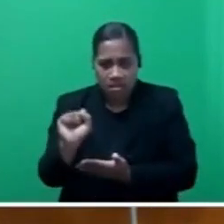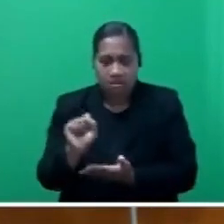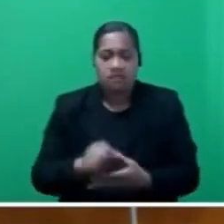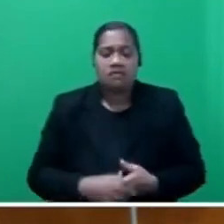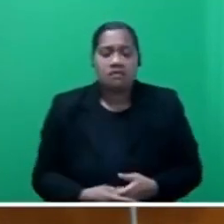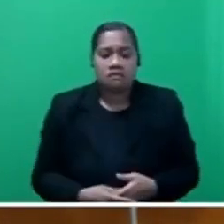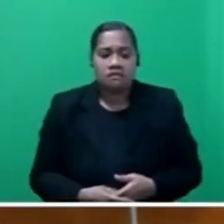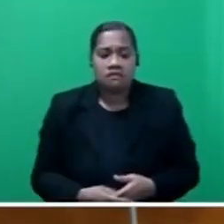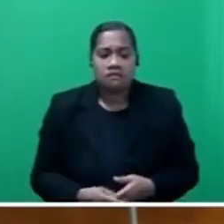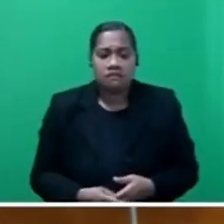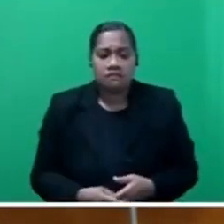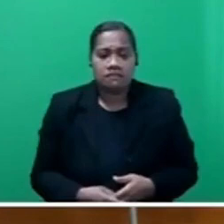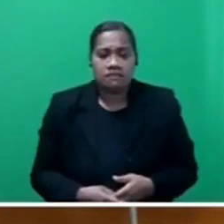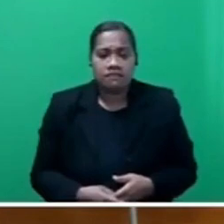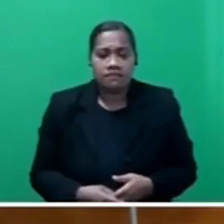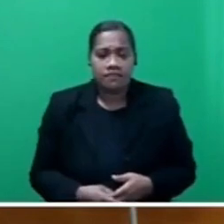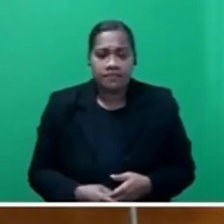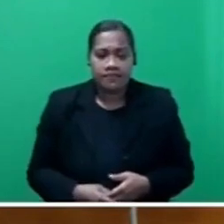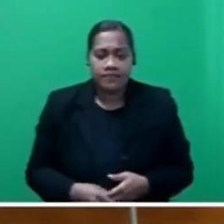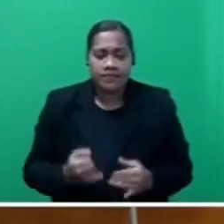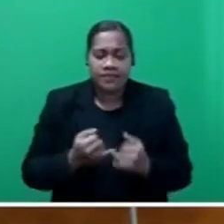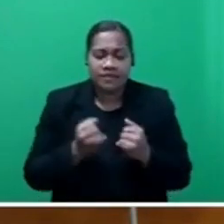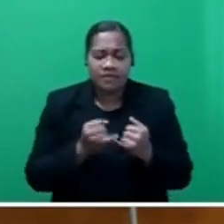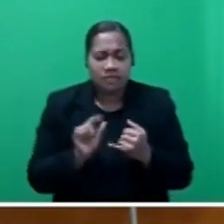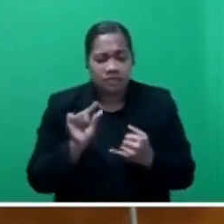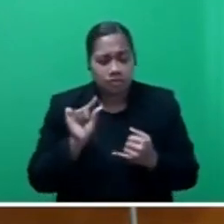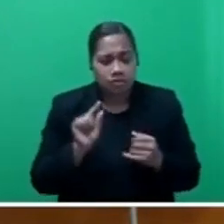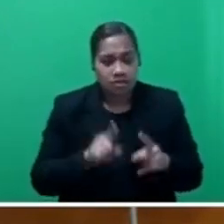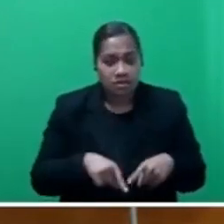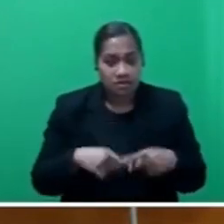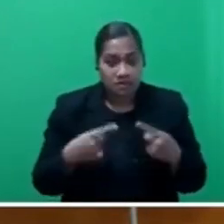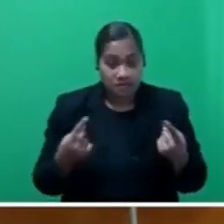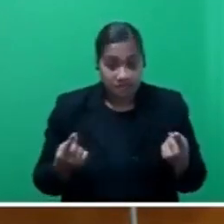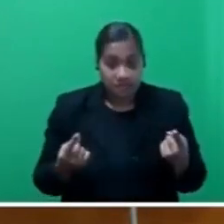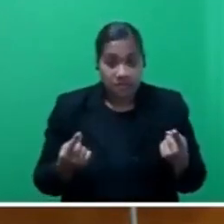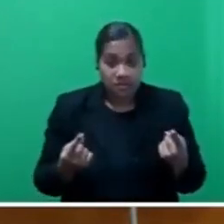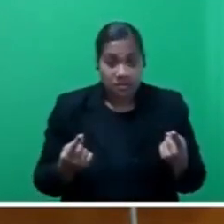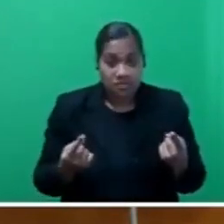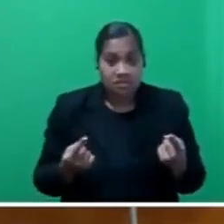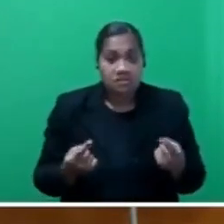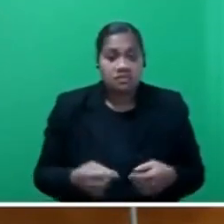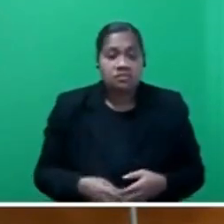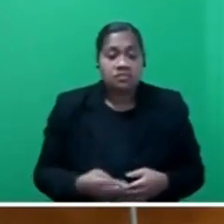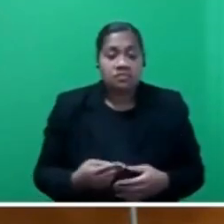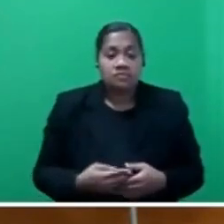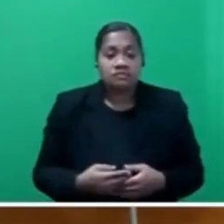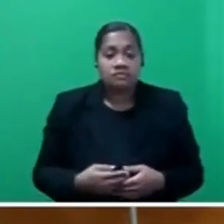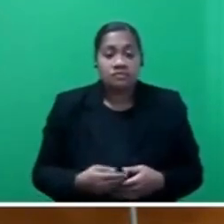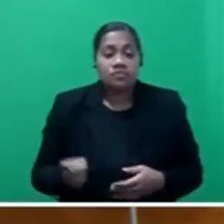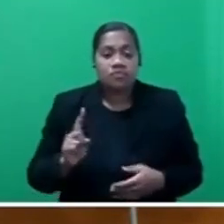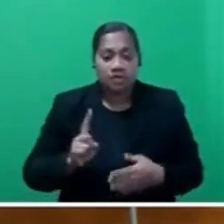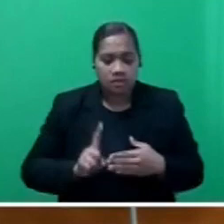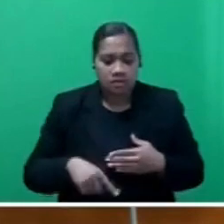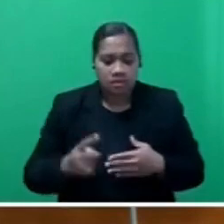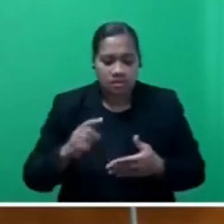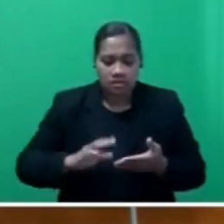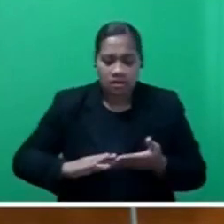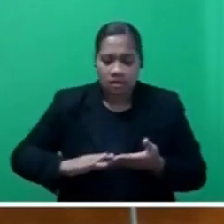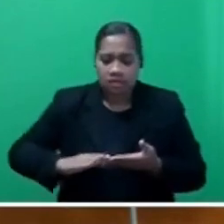While this is a very small difference, this will mean a very small difference to the continued escalation of housing prices.